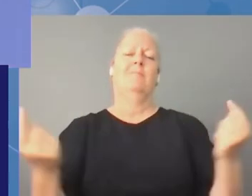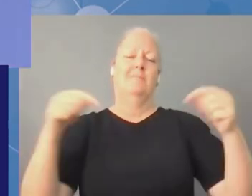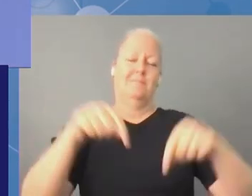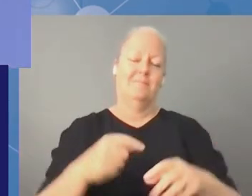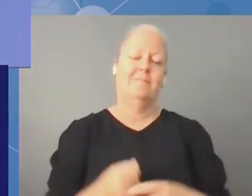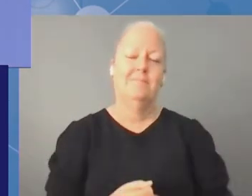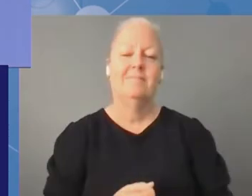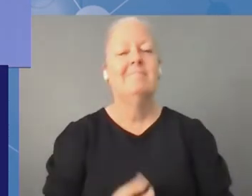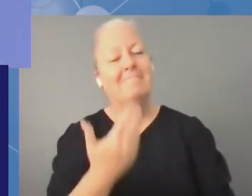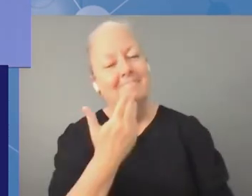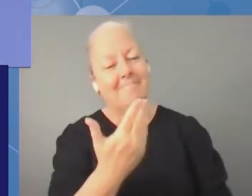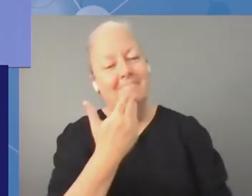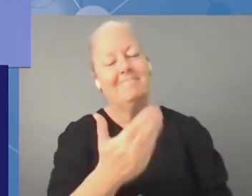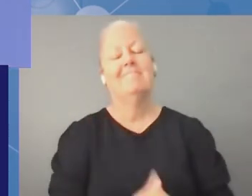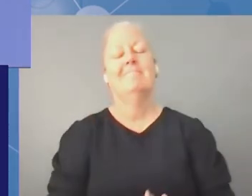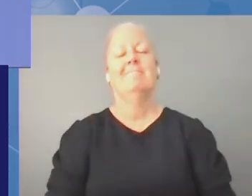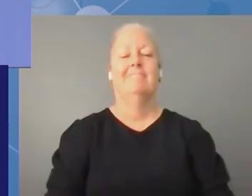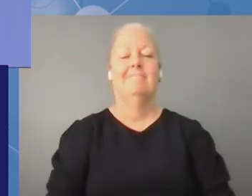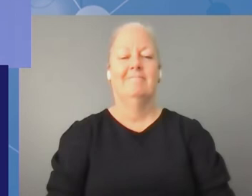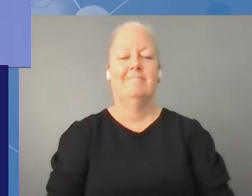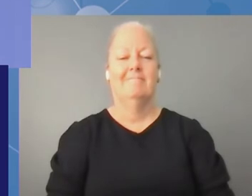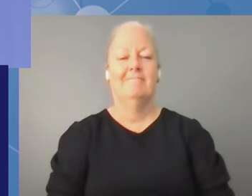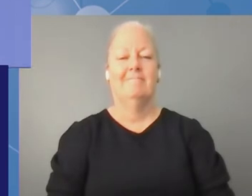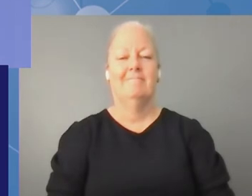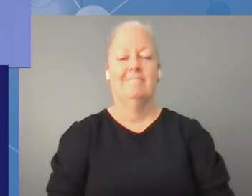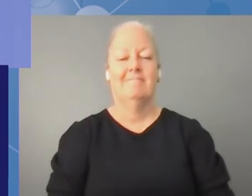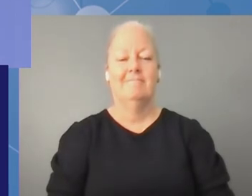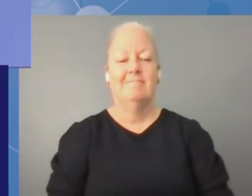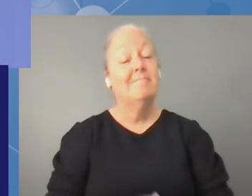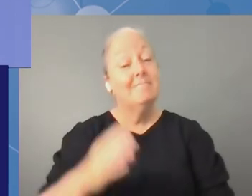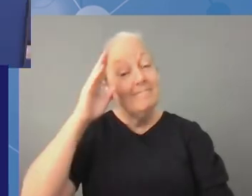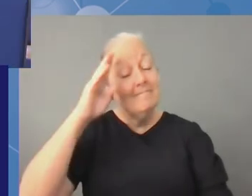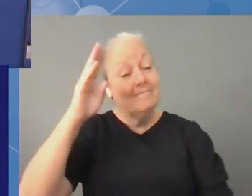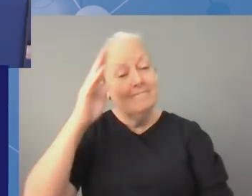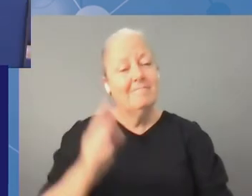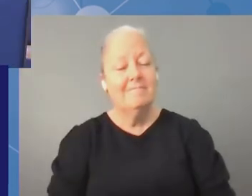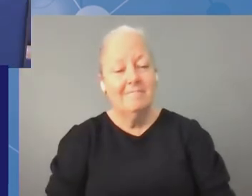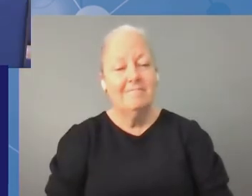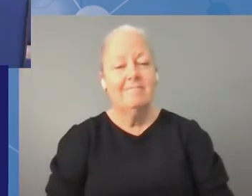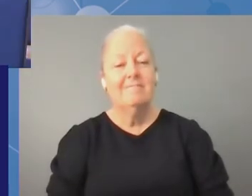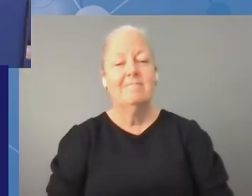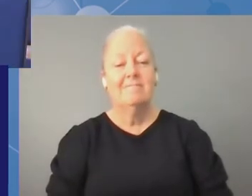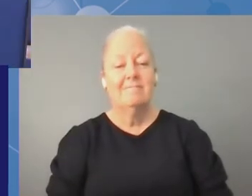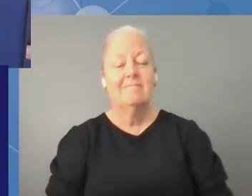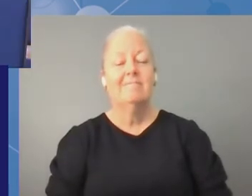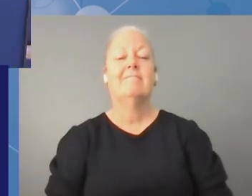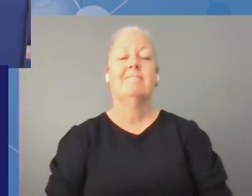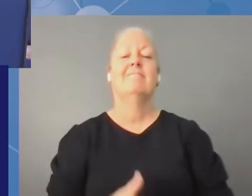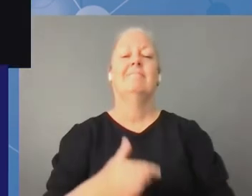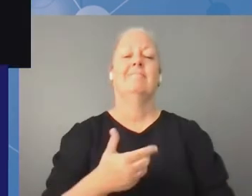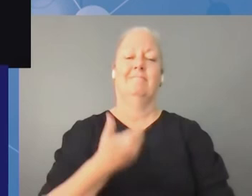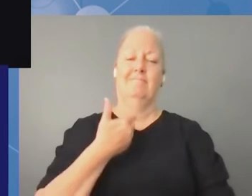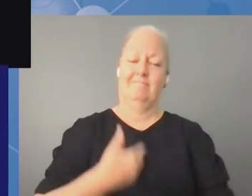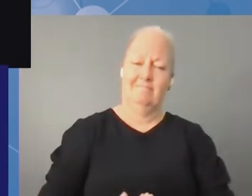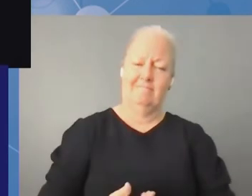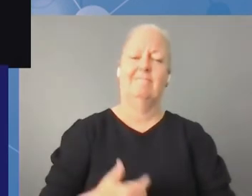afternoon my name is paweł urgacz i would like to say a few words on behalf